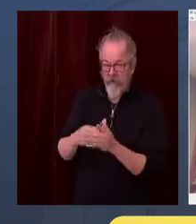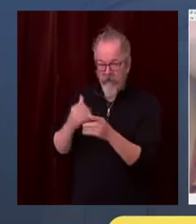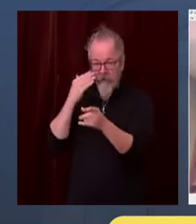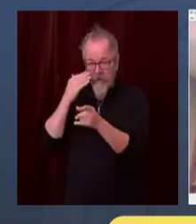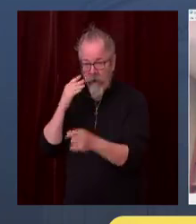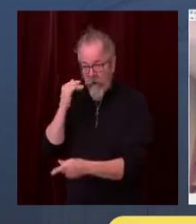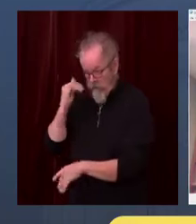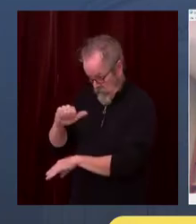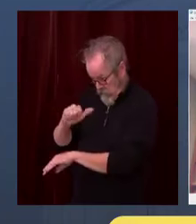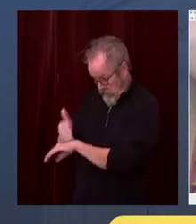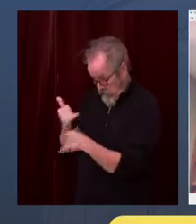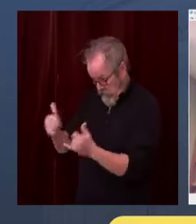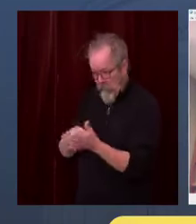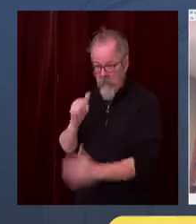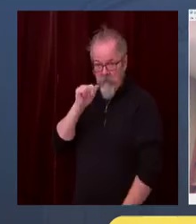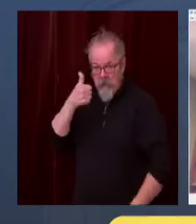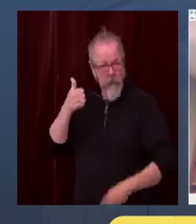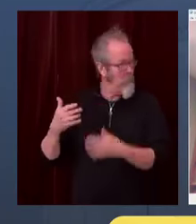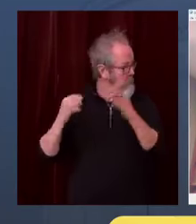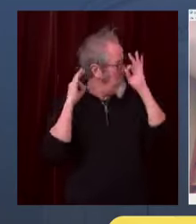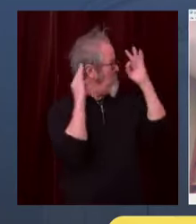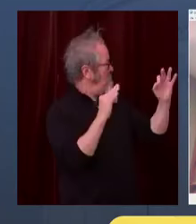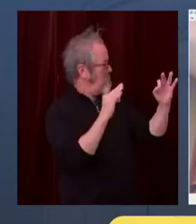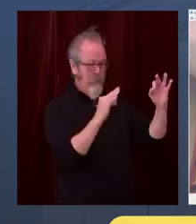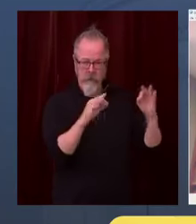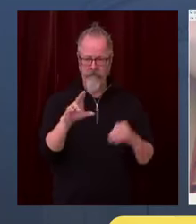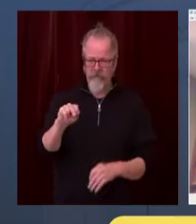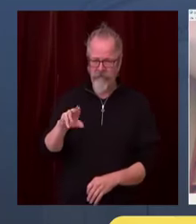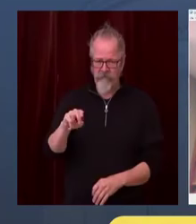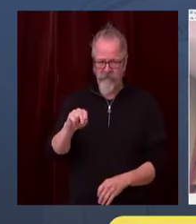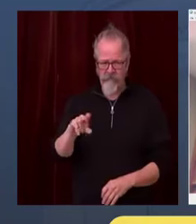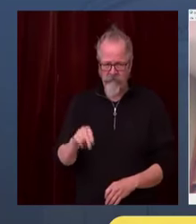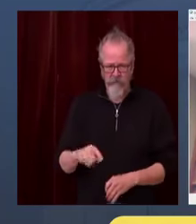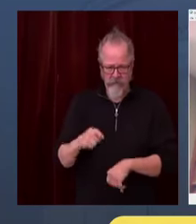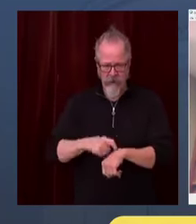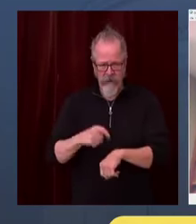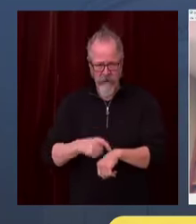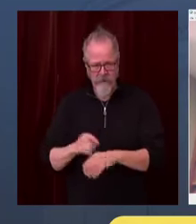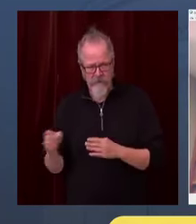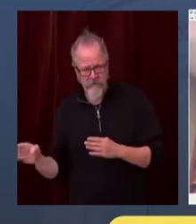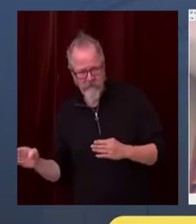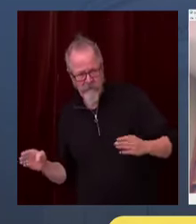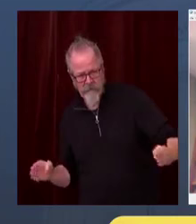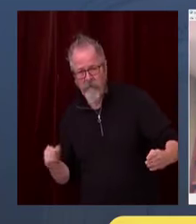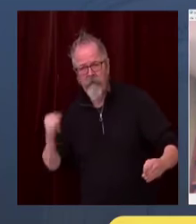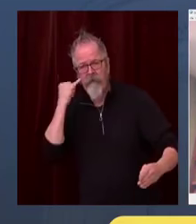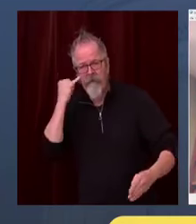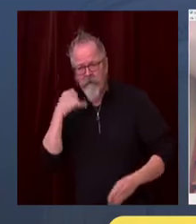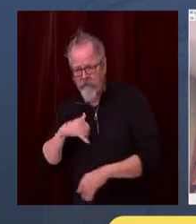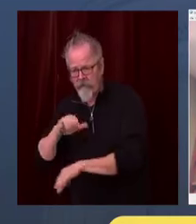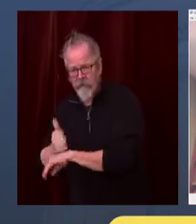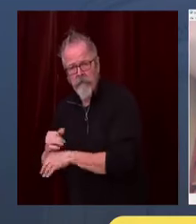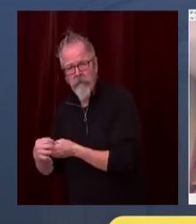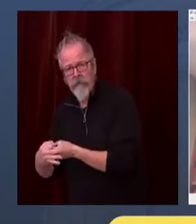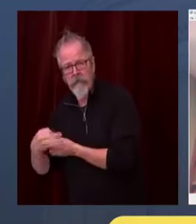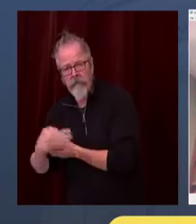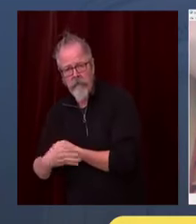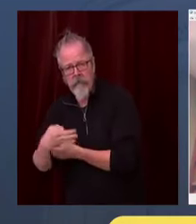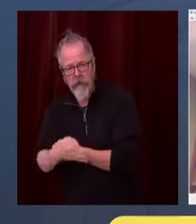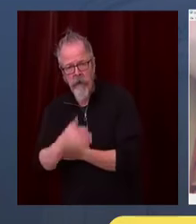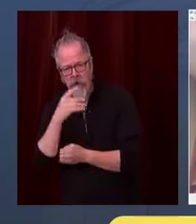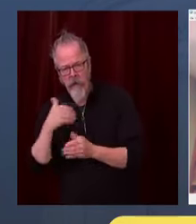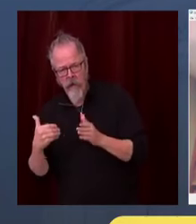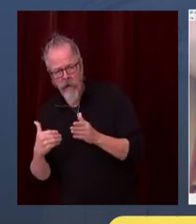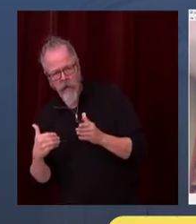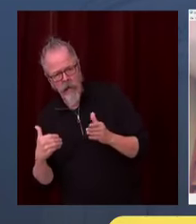specific measures the governor just announced. Over the course of the pandemic, we've learned a lot about how this virus is transmitted. We